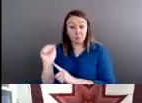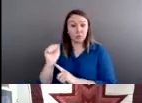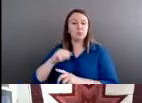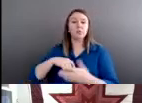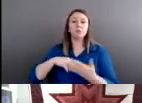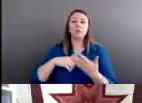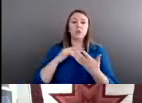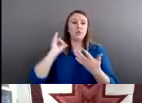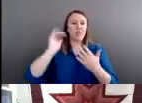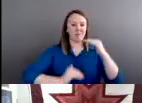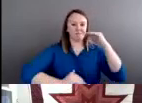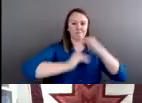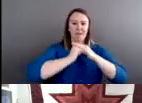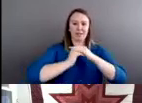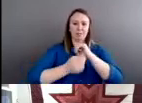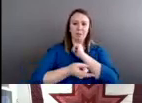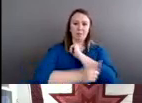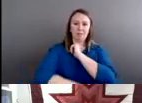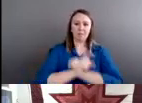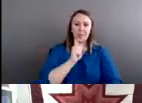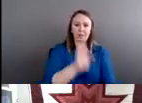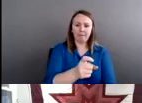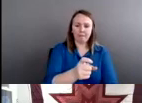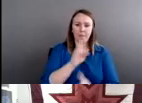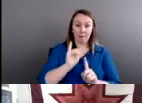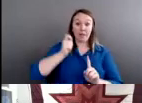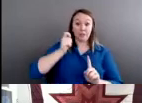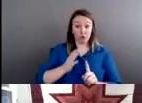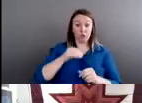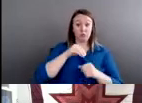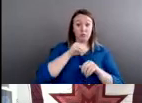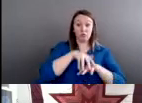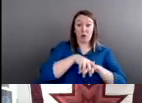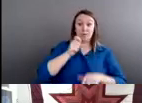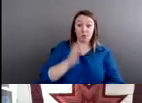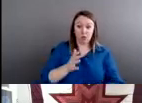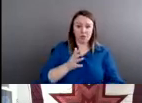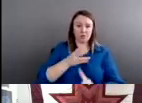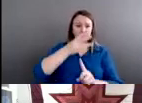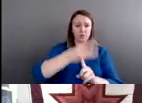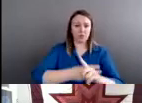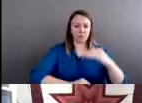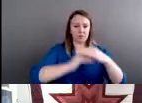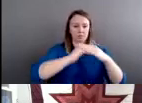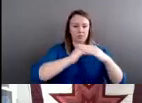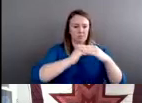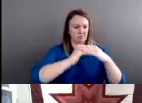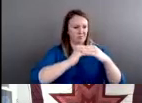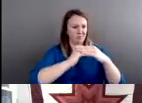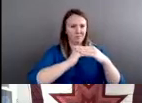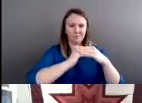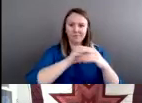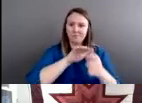apply no matter which crime the tribe was prosecuting. doesn't seem like enough time